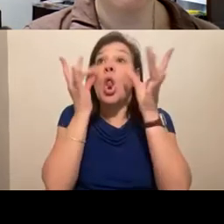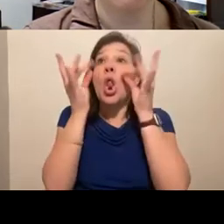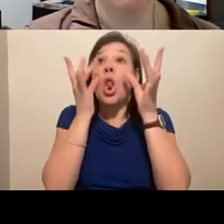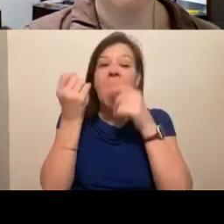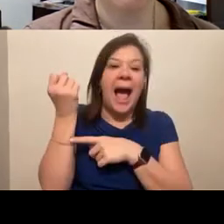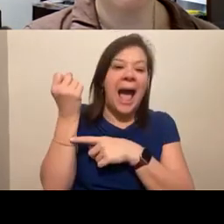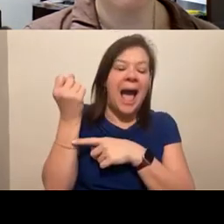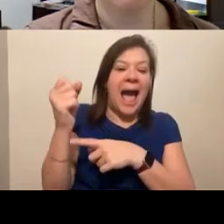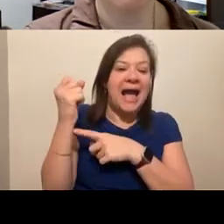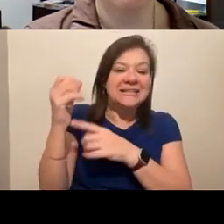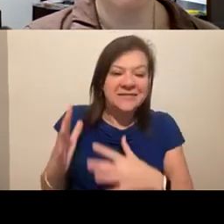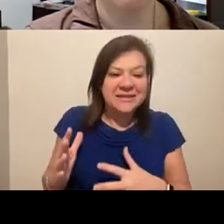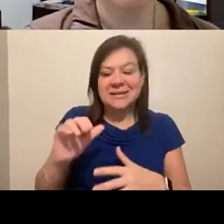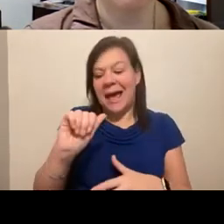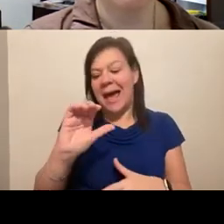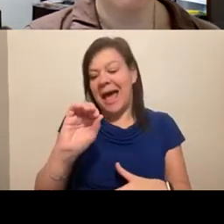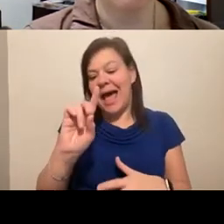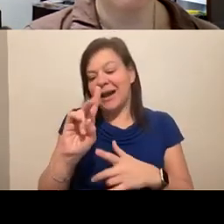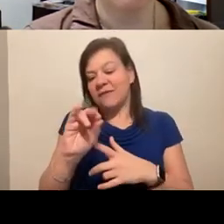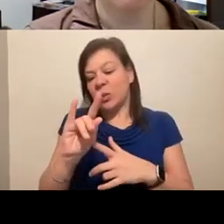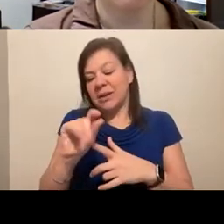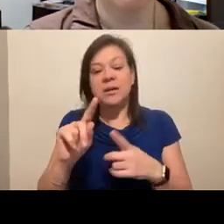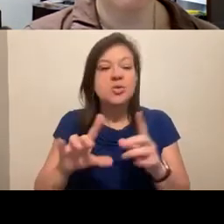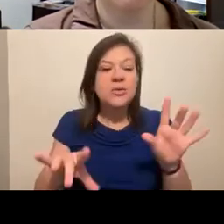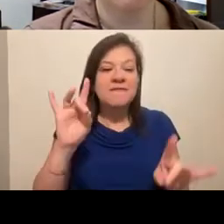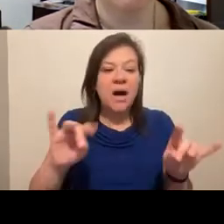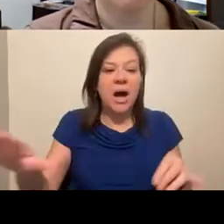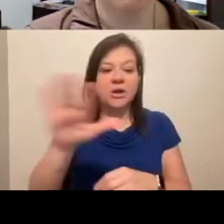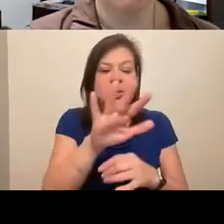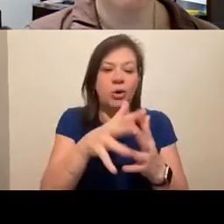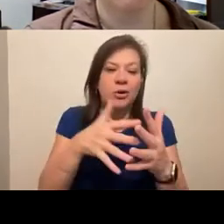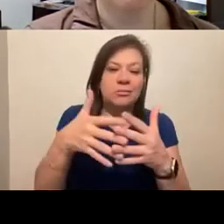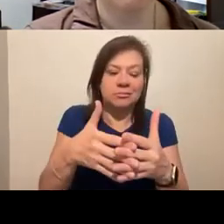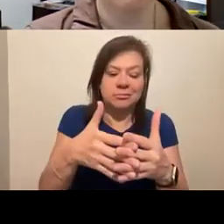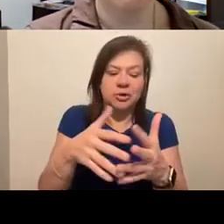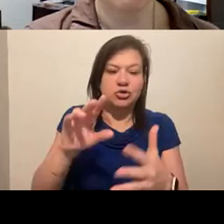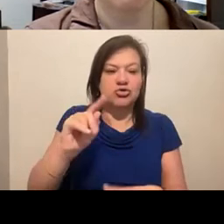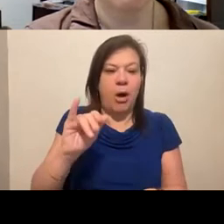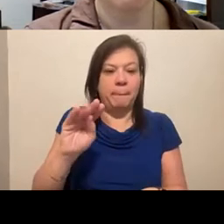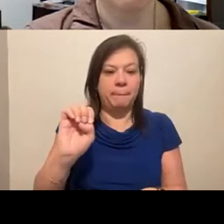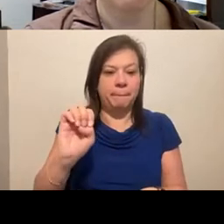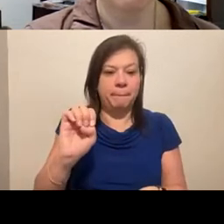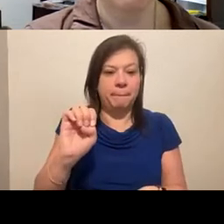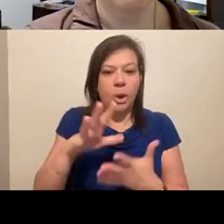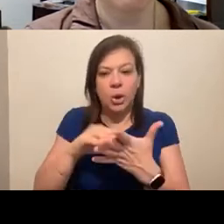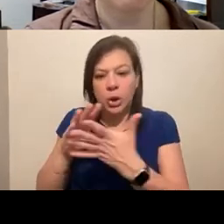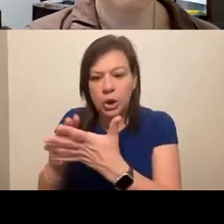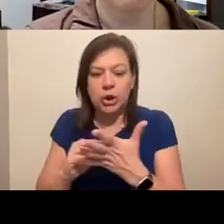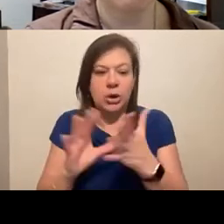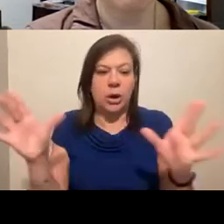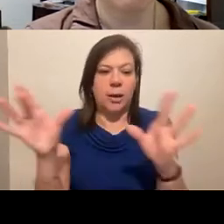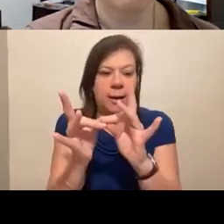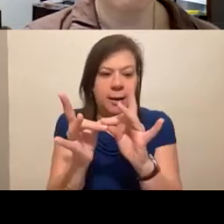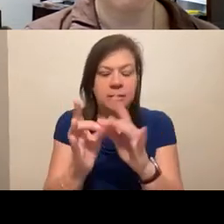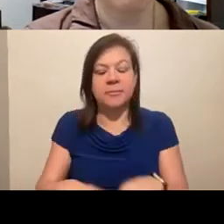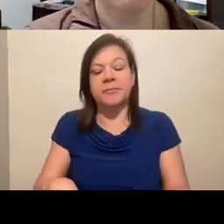an advocate, all of these words, you can find sort of people that you can connect with and learn from and lead in